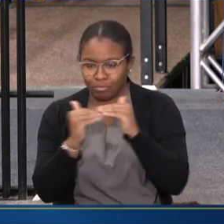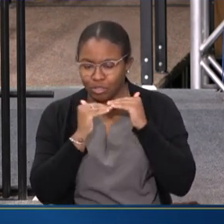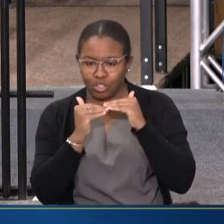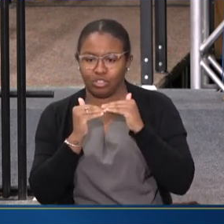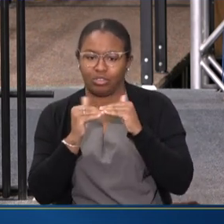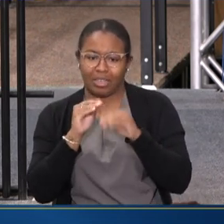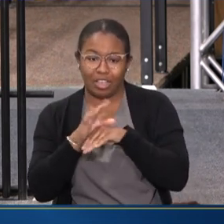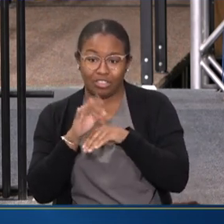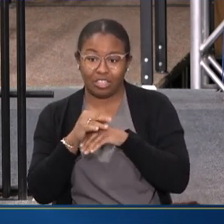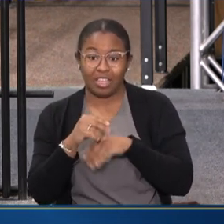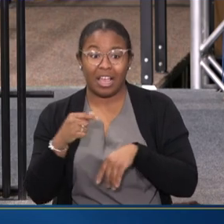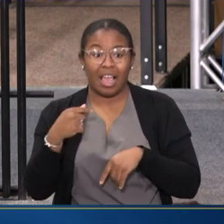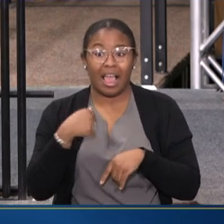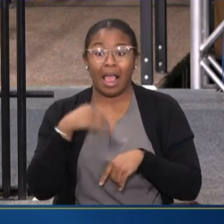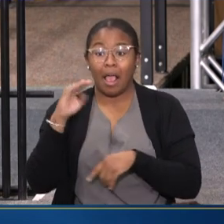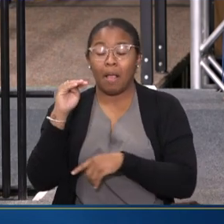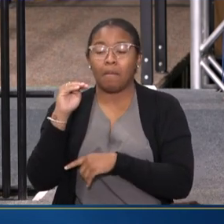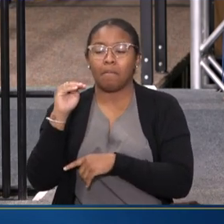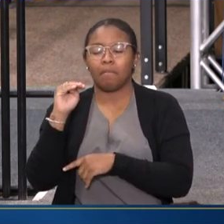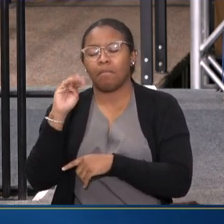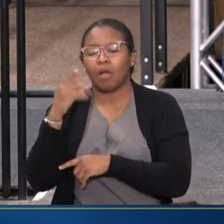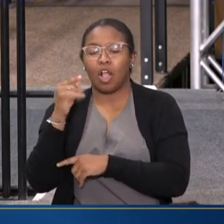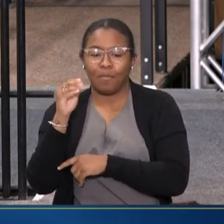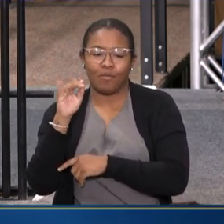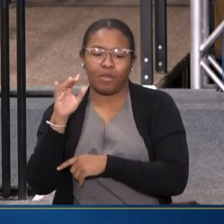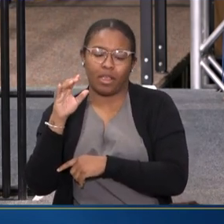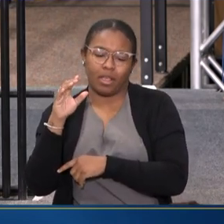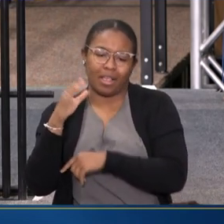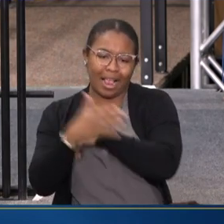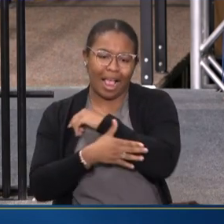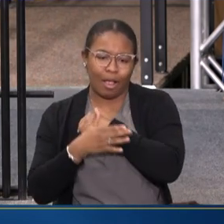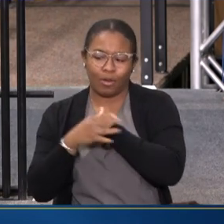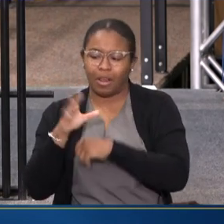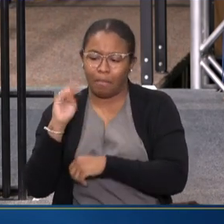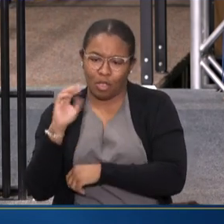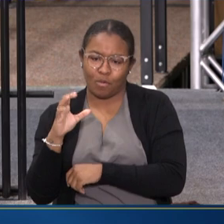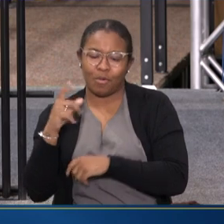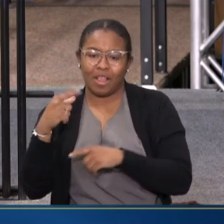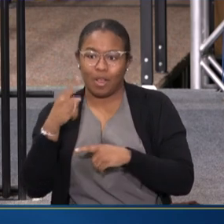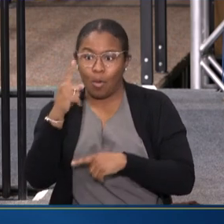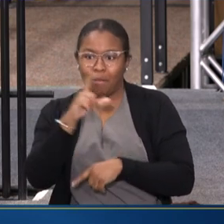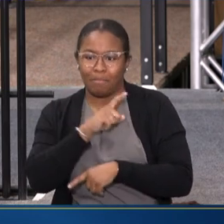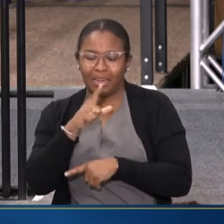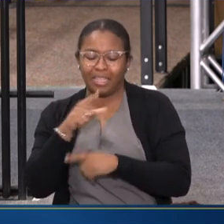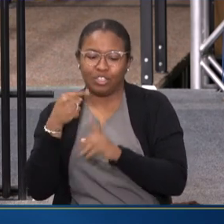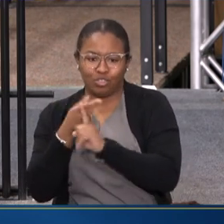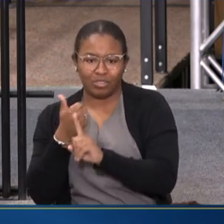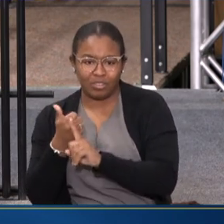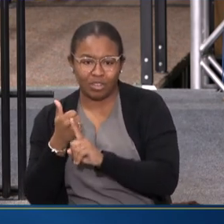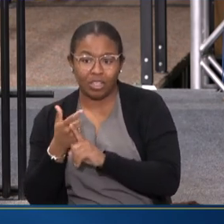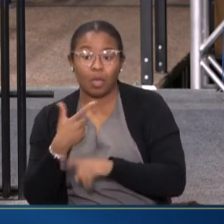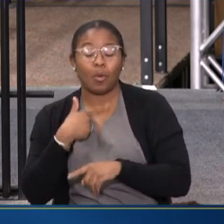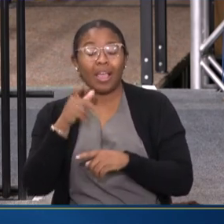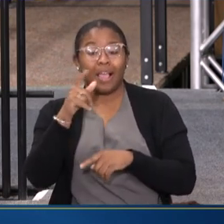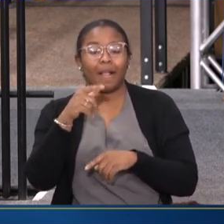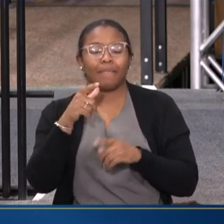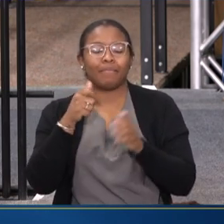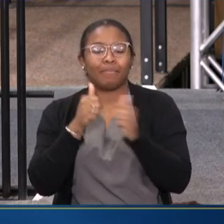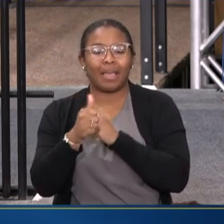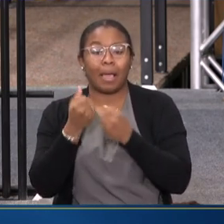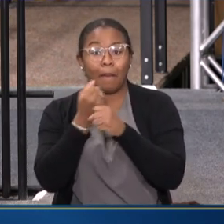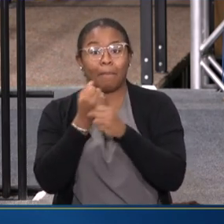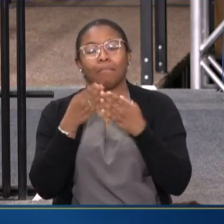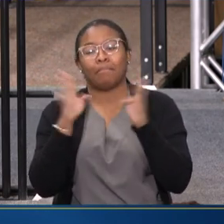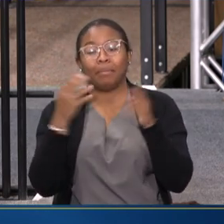POLICEMAN IN MONTGOMERY COUNTY, MARYLAND HERE TO A SUICIDE. WE PASSED A PUBLIC SAFETY OFFICER SUPPORT BILL.